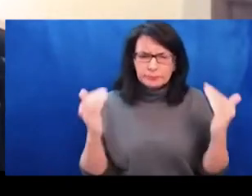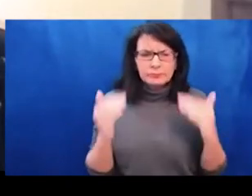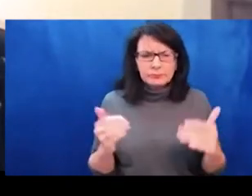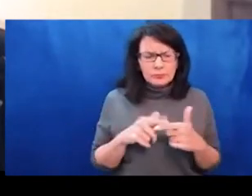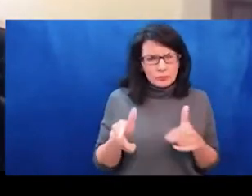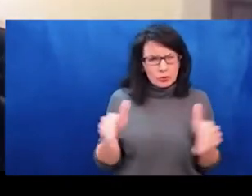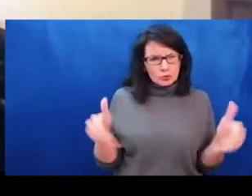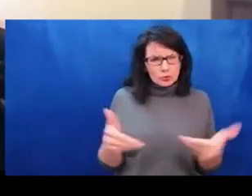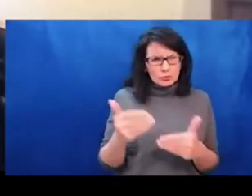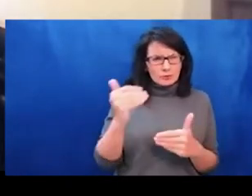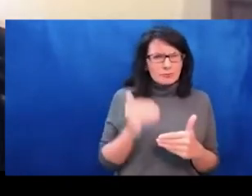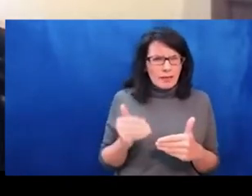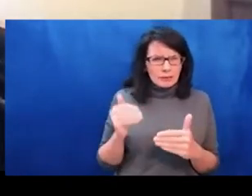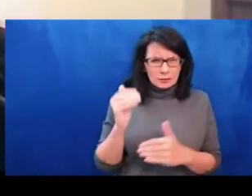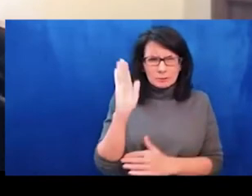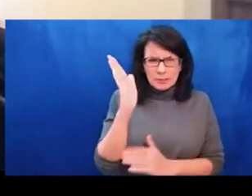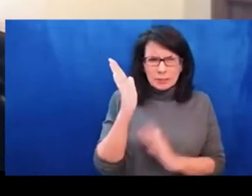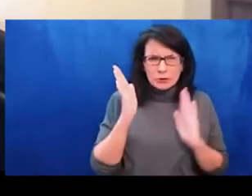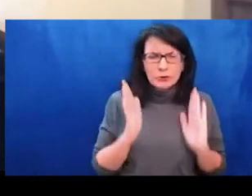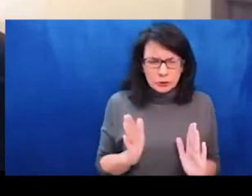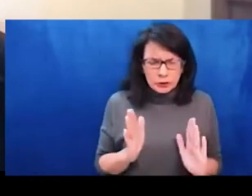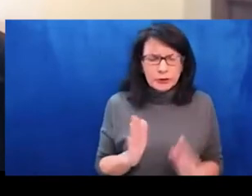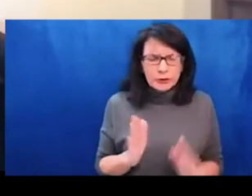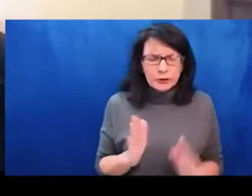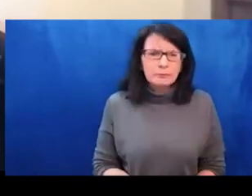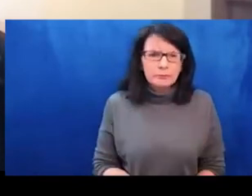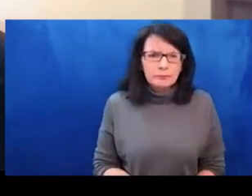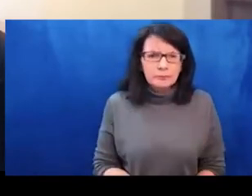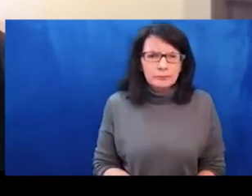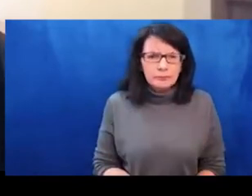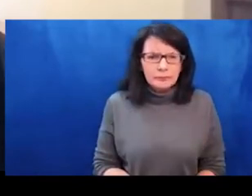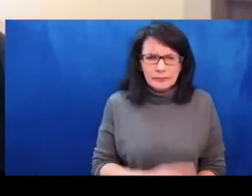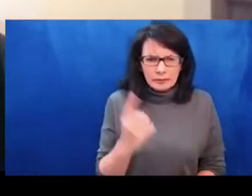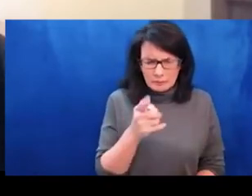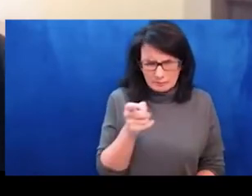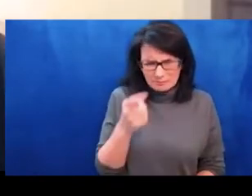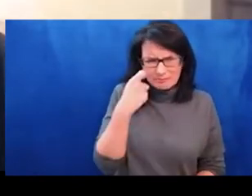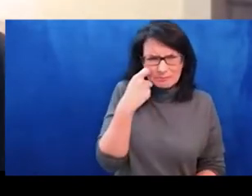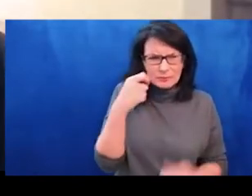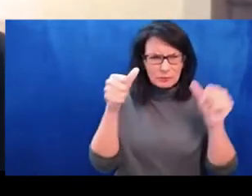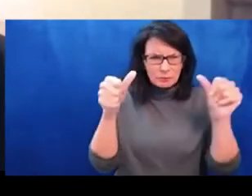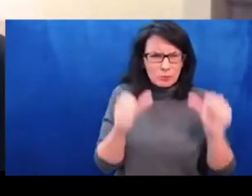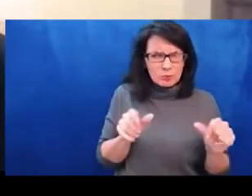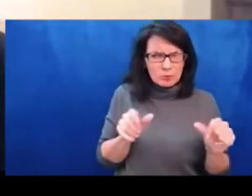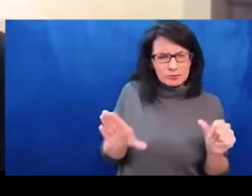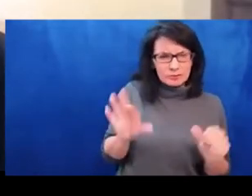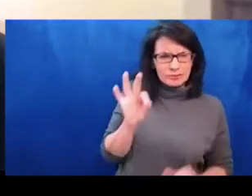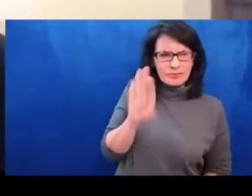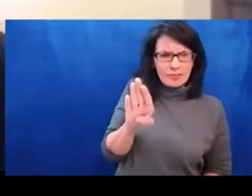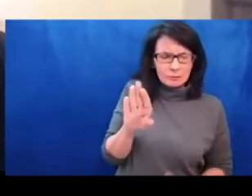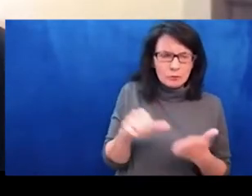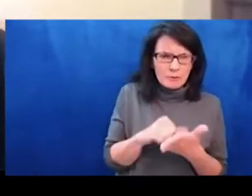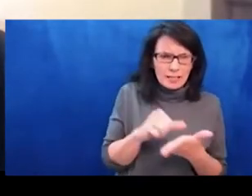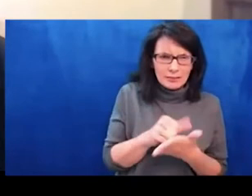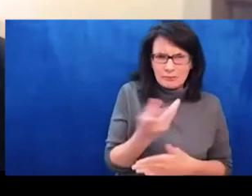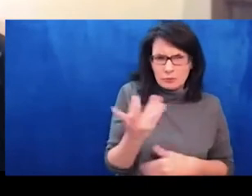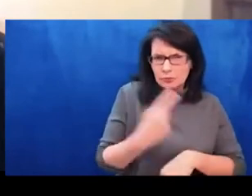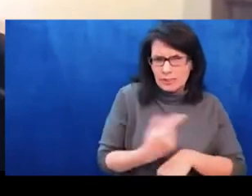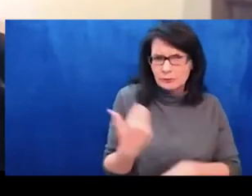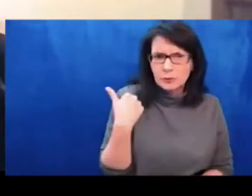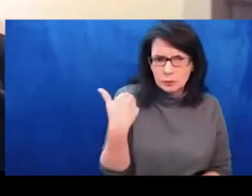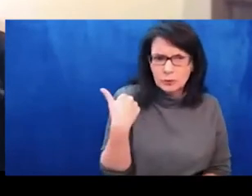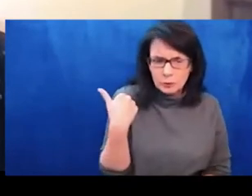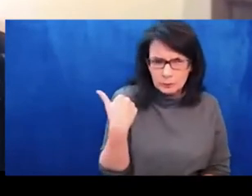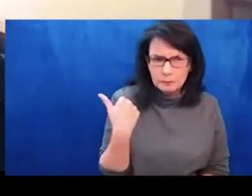And you can follow her for a lot of updates. want to also say, though, that she's really overwhelmed. There's only a few people who've been covering these